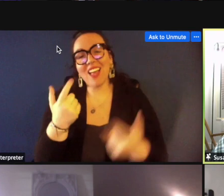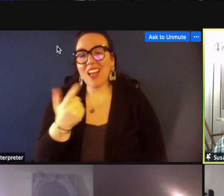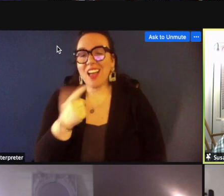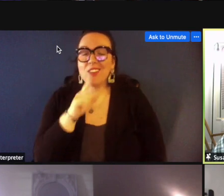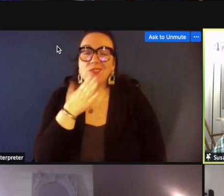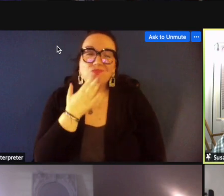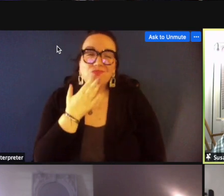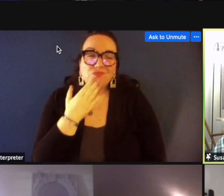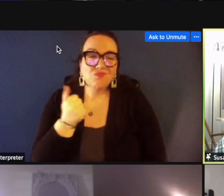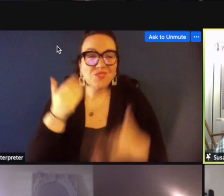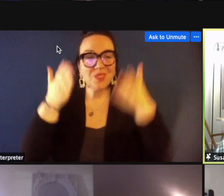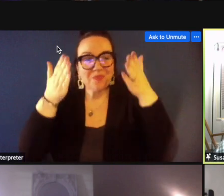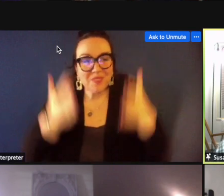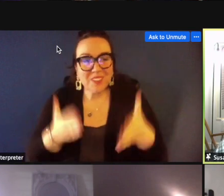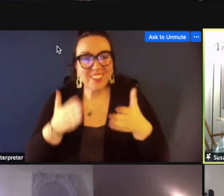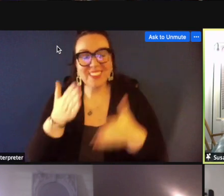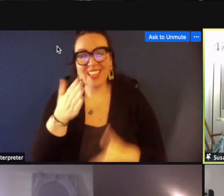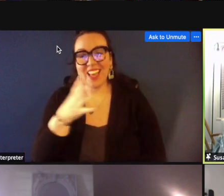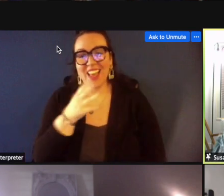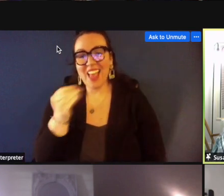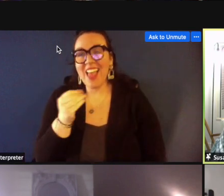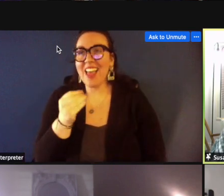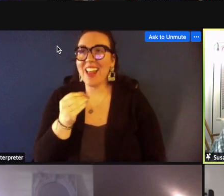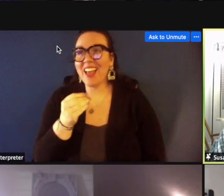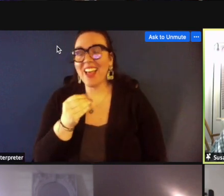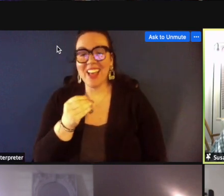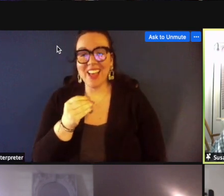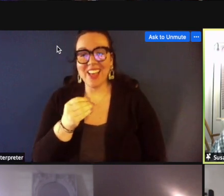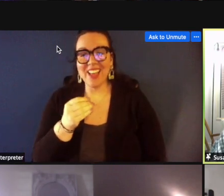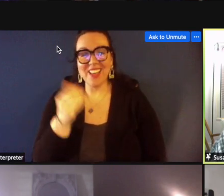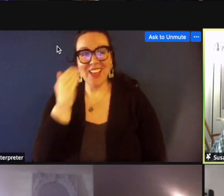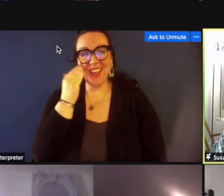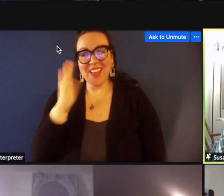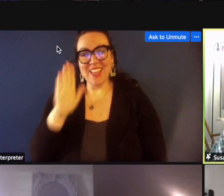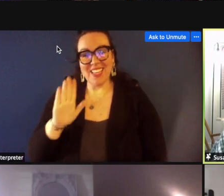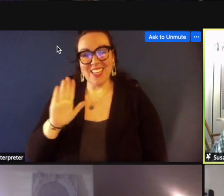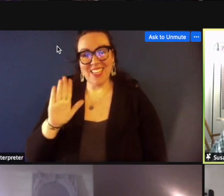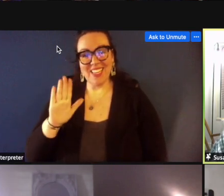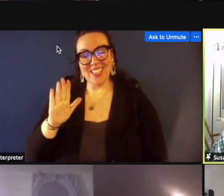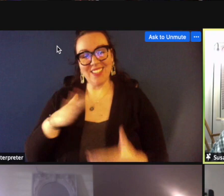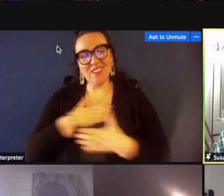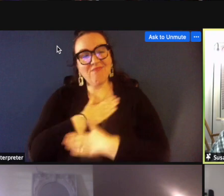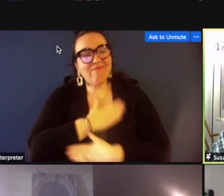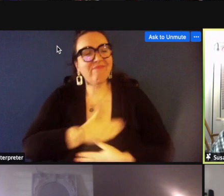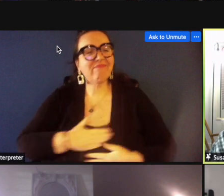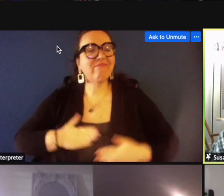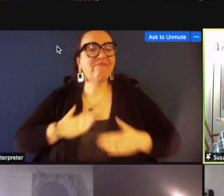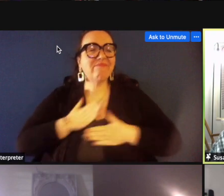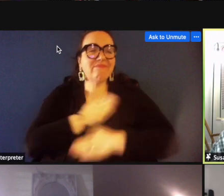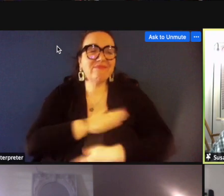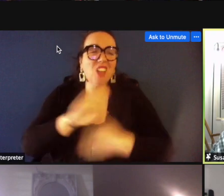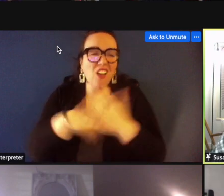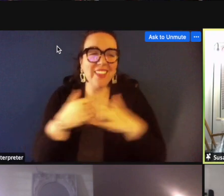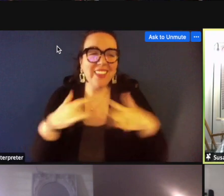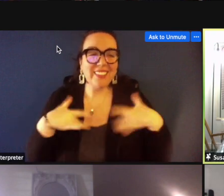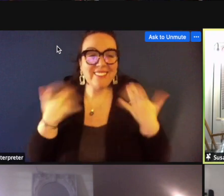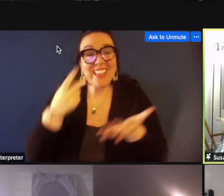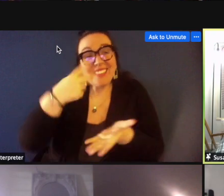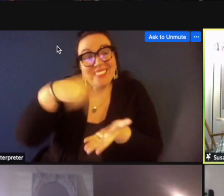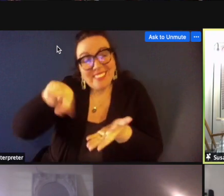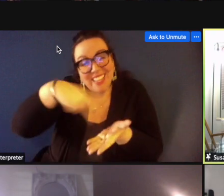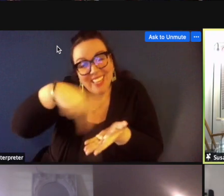and and just uh you could tell his enjoyment at all of the events that we have dances um